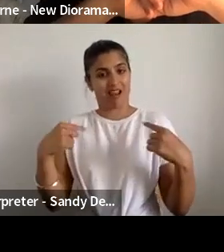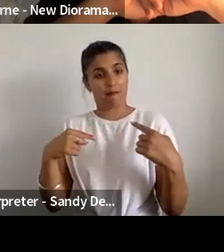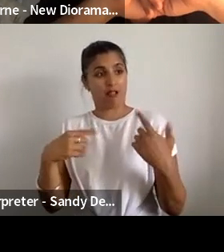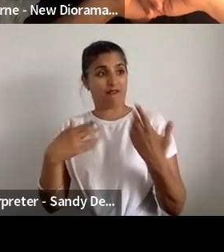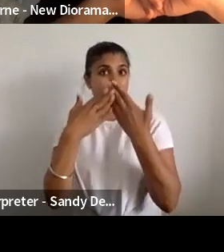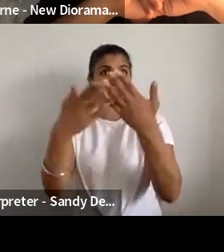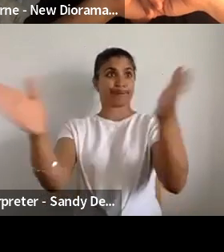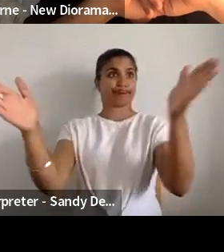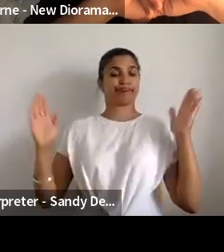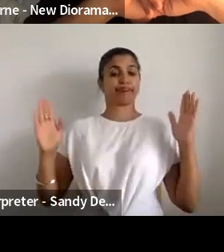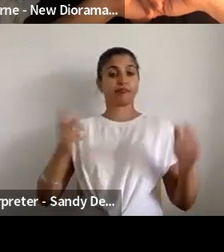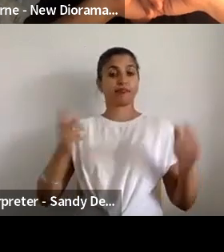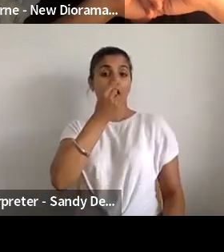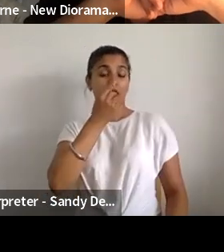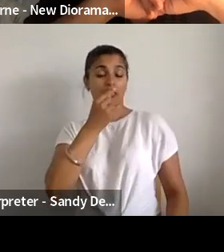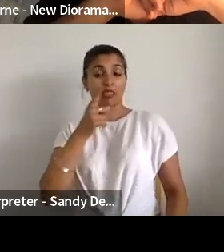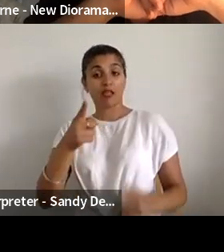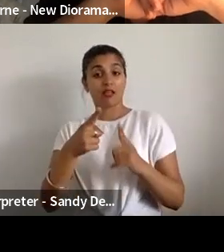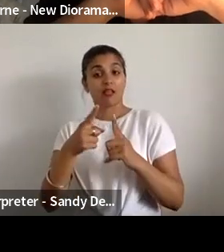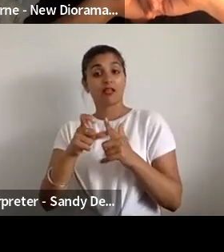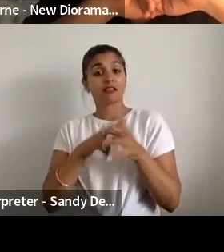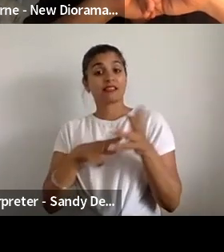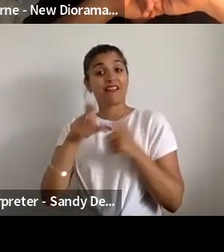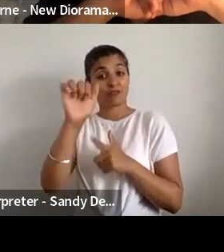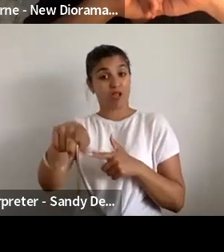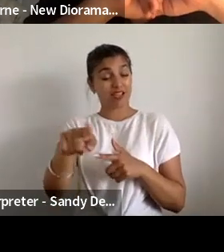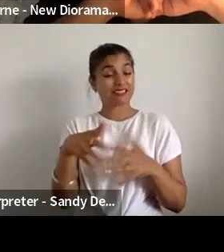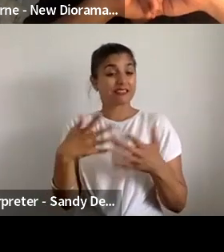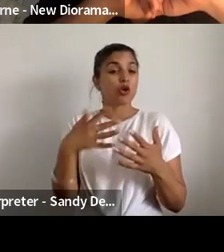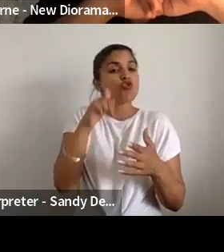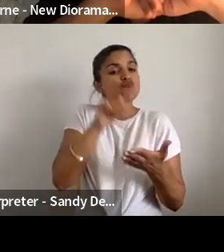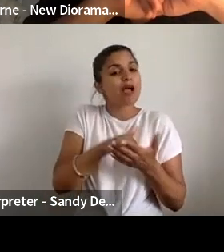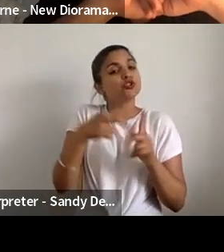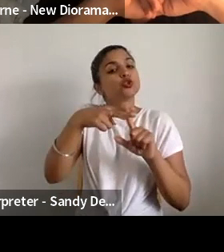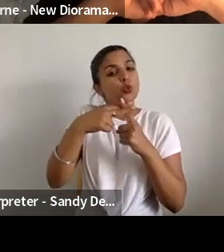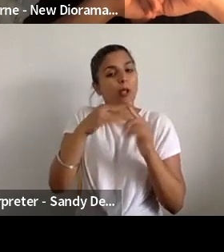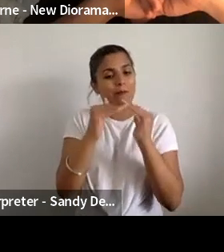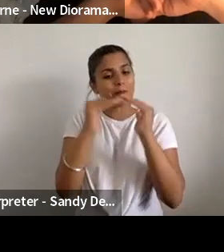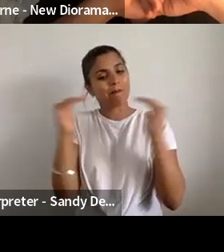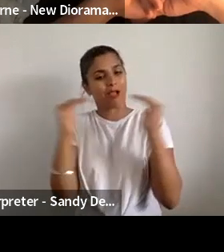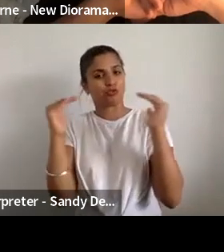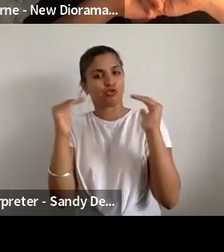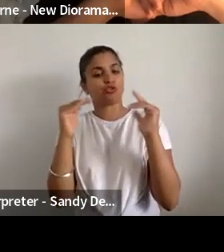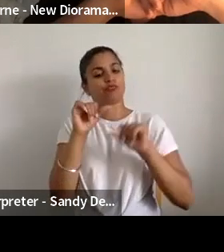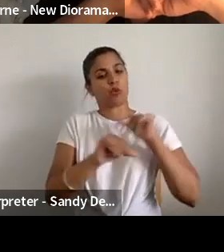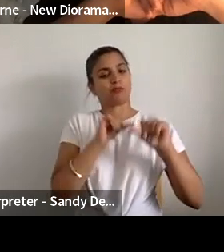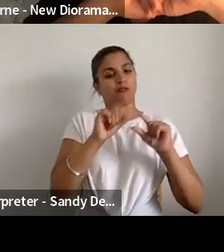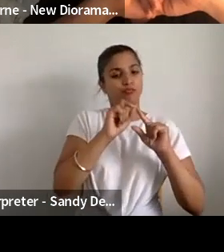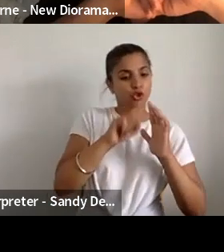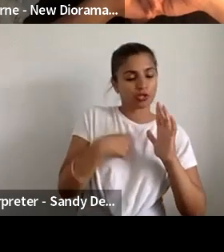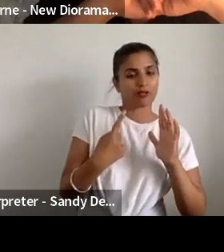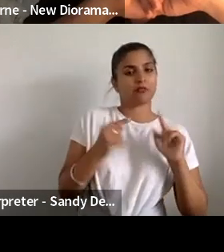think, as David was saying, the right tool for the right process is really important. So it's just whether we